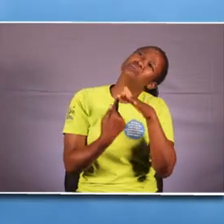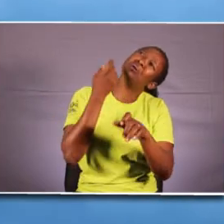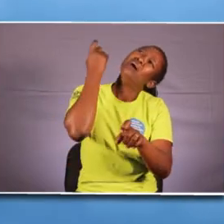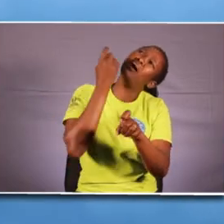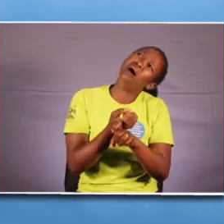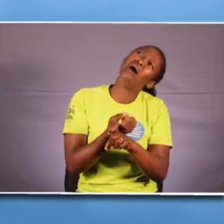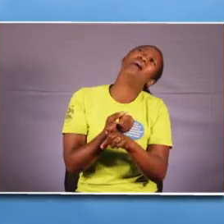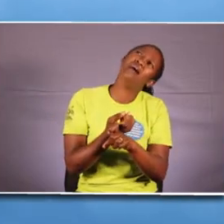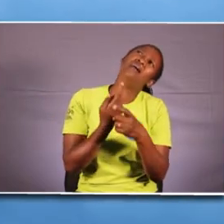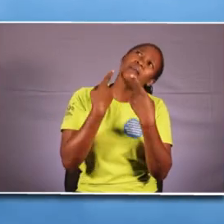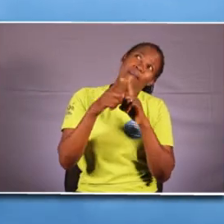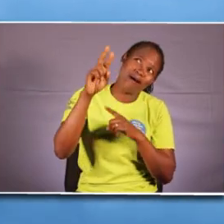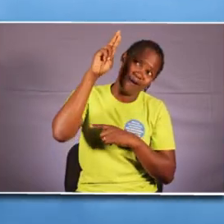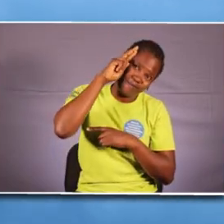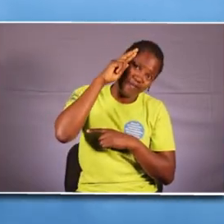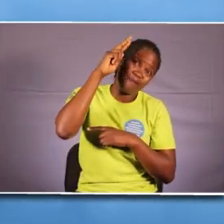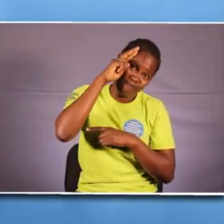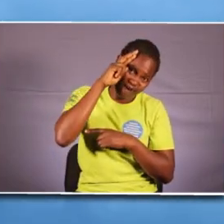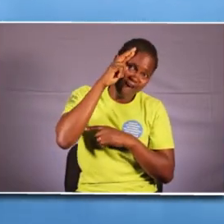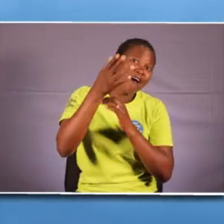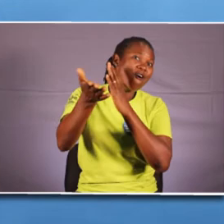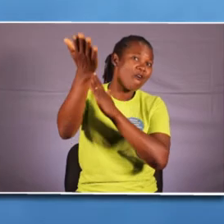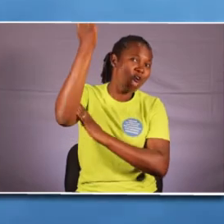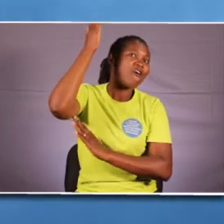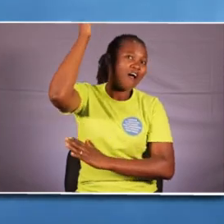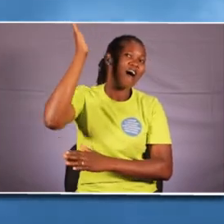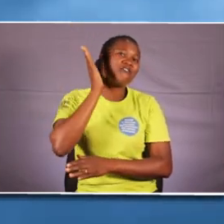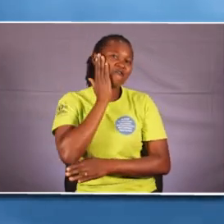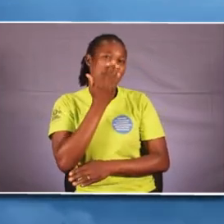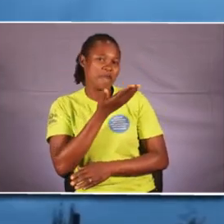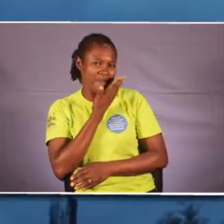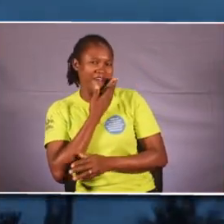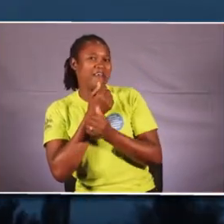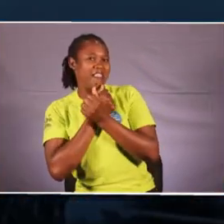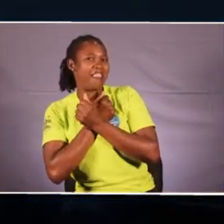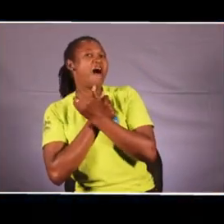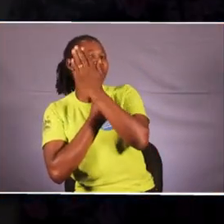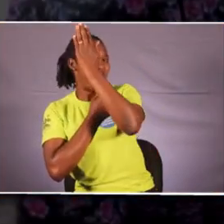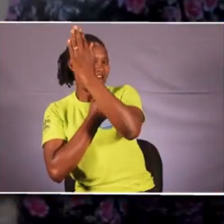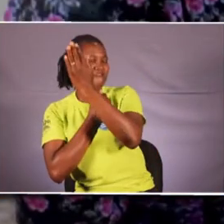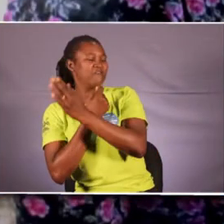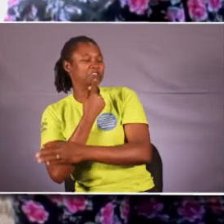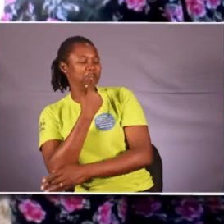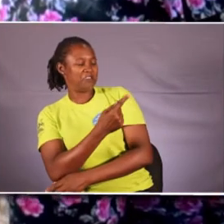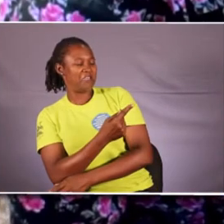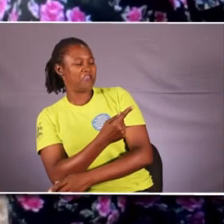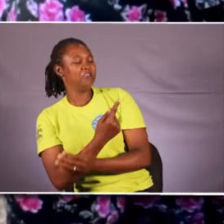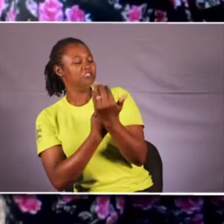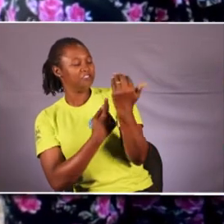God being full of mercy and love, answers in a gentle and quiet voice saying, Child,